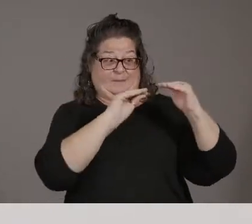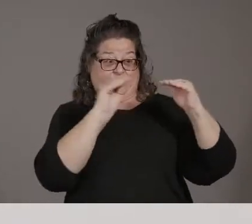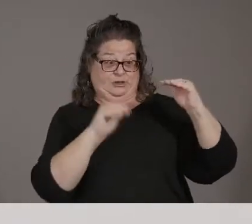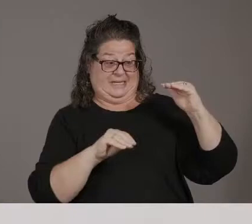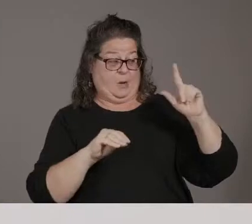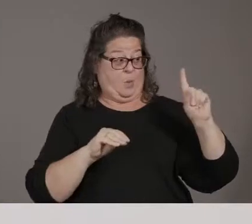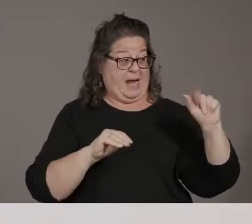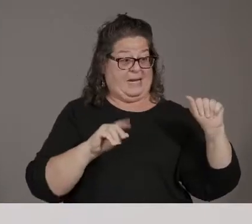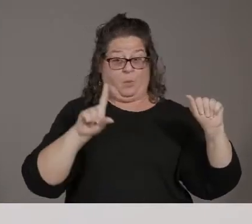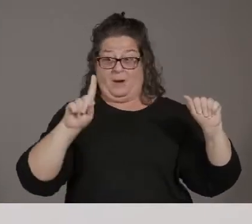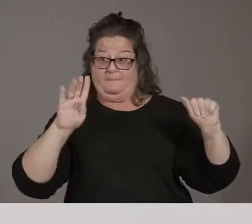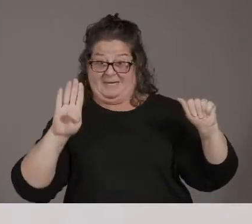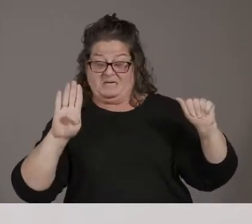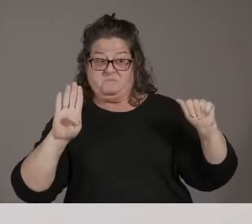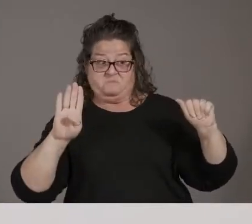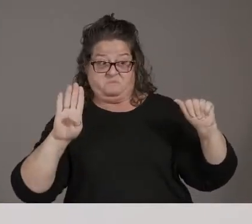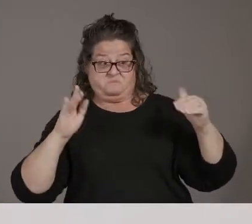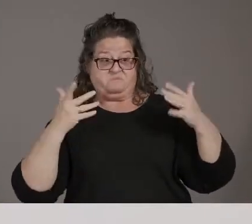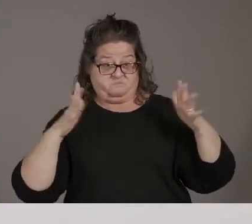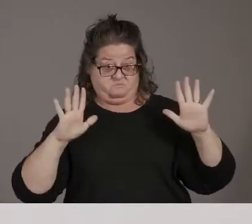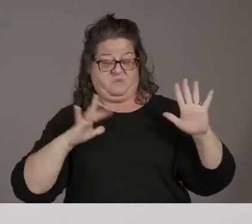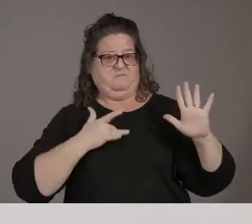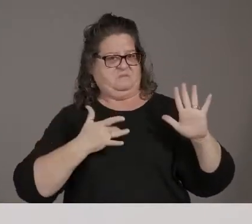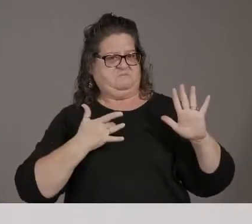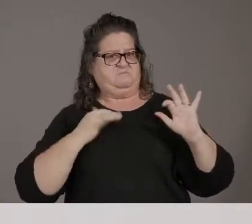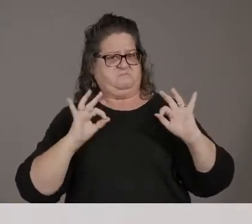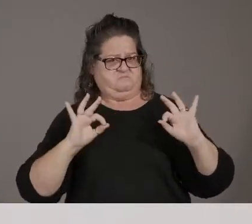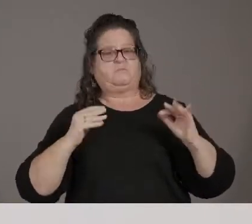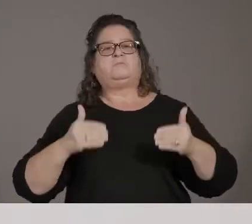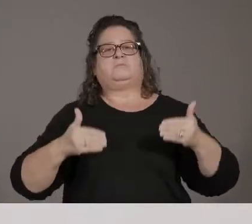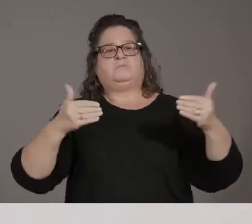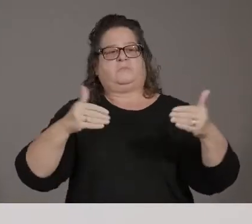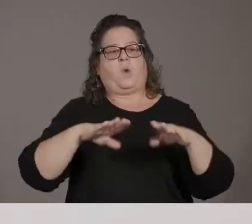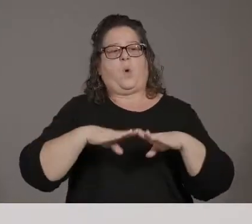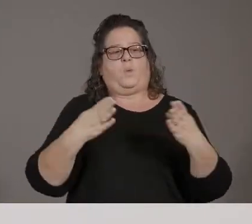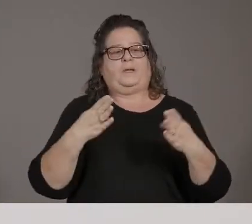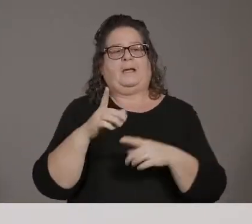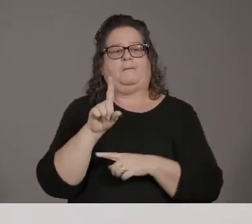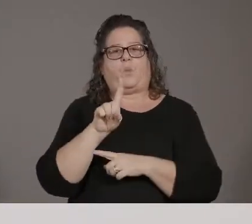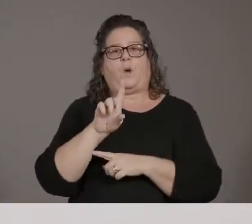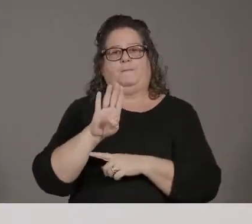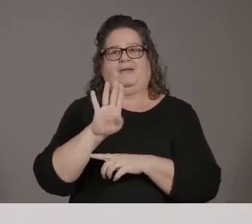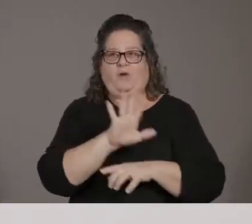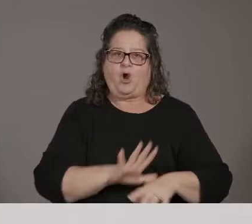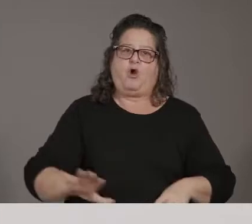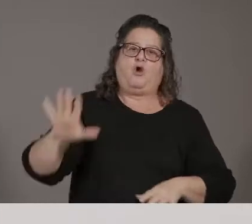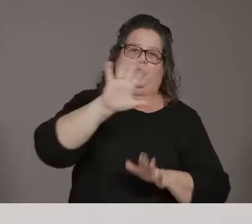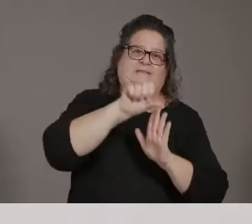vaccinated would be when we would look at moving into future phases.